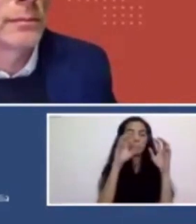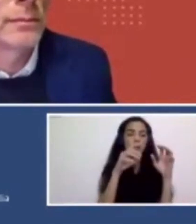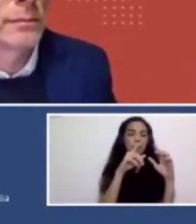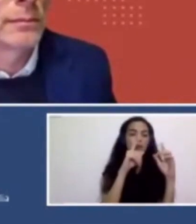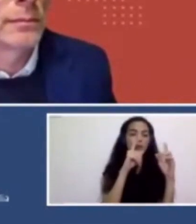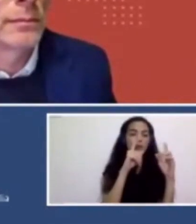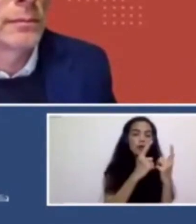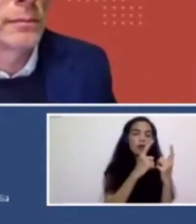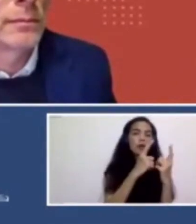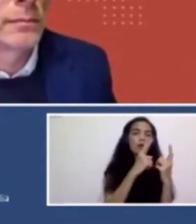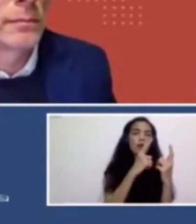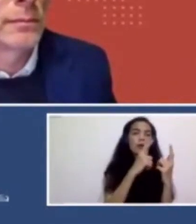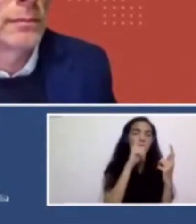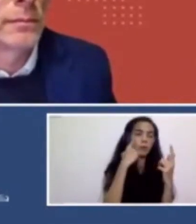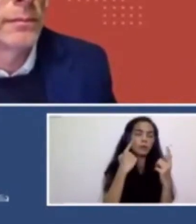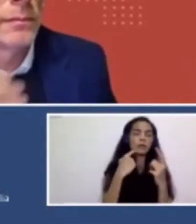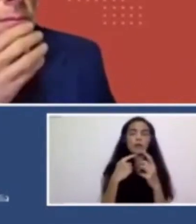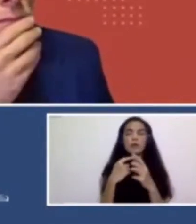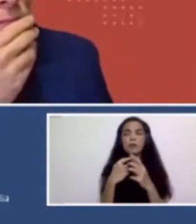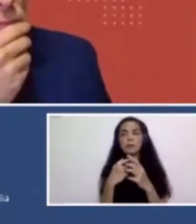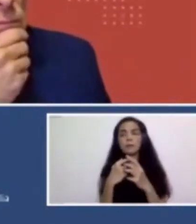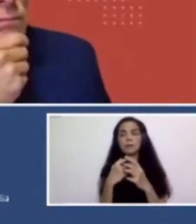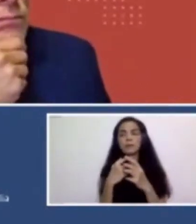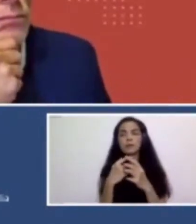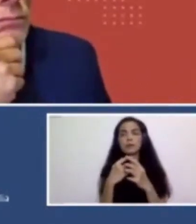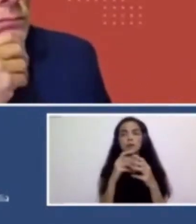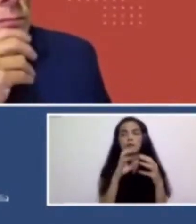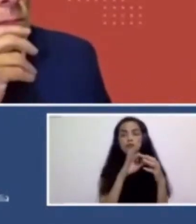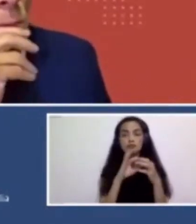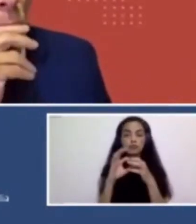for public art space. And then there is also a question that, uh,